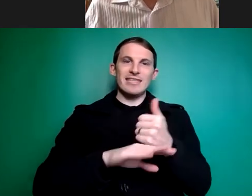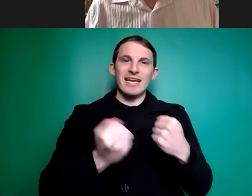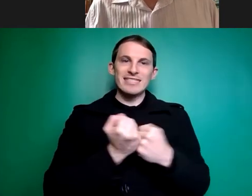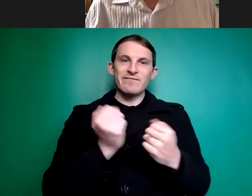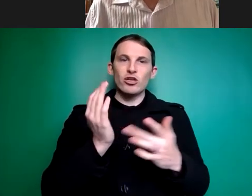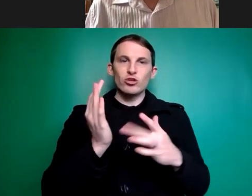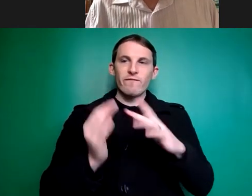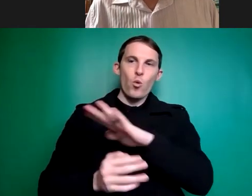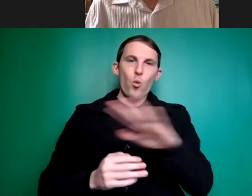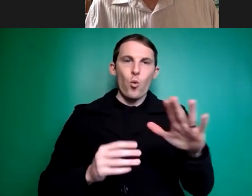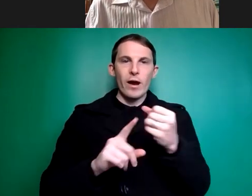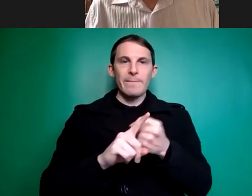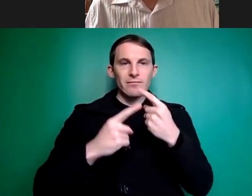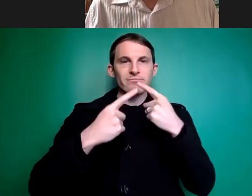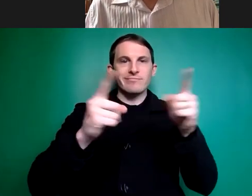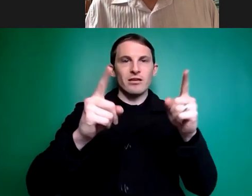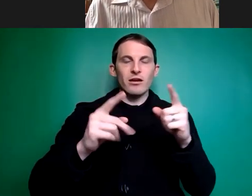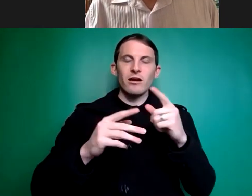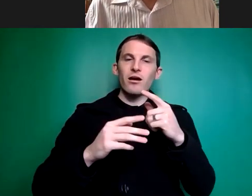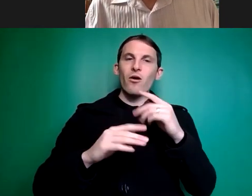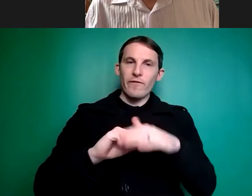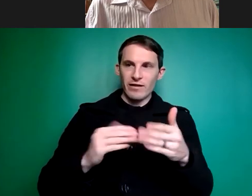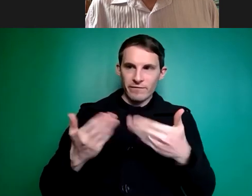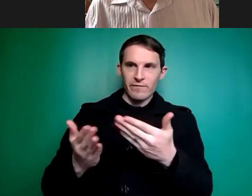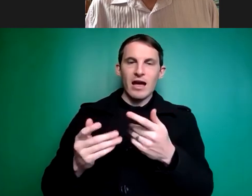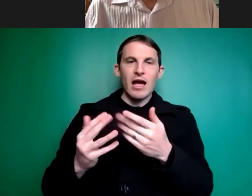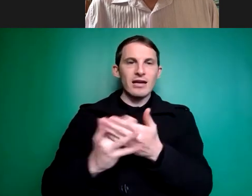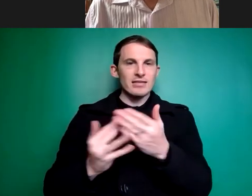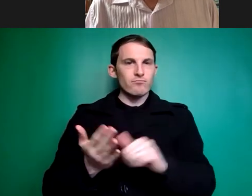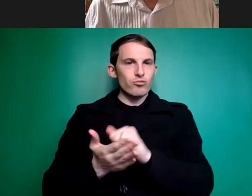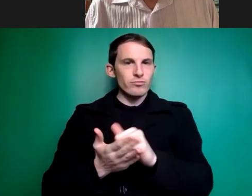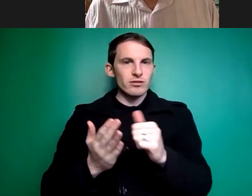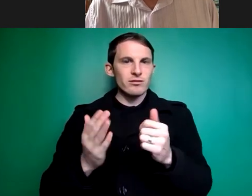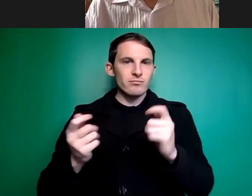that big part of the puzzle that's around access to aids equipment and home modifications